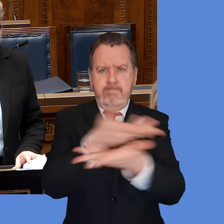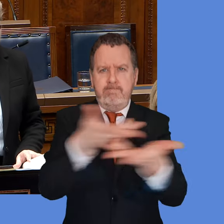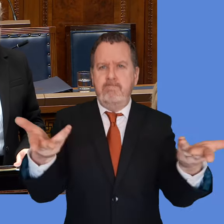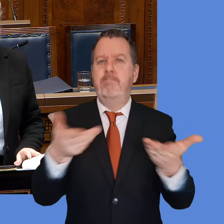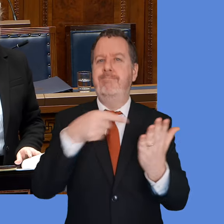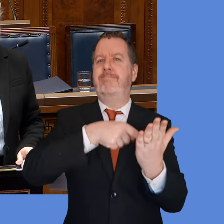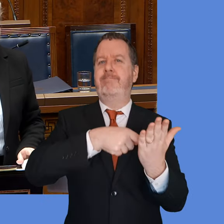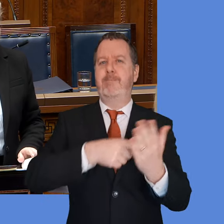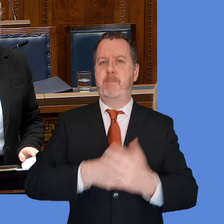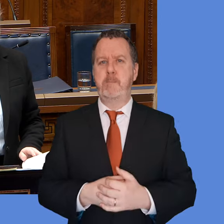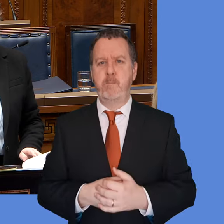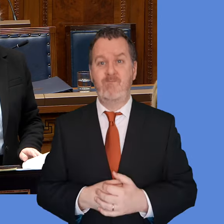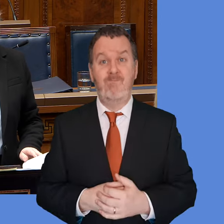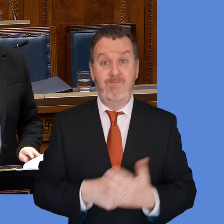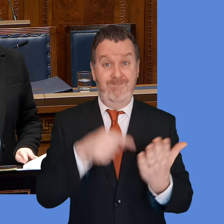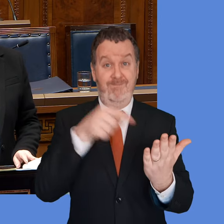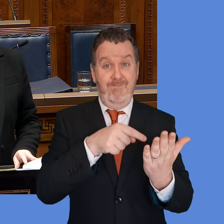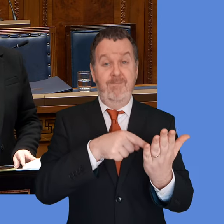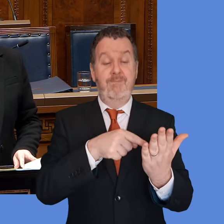basis of equality and mutual respect.